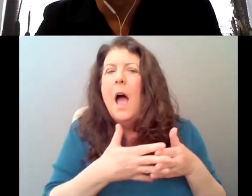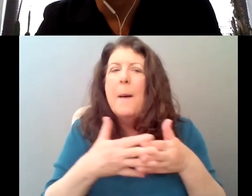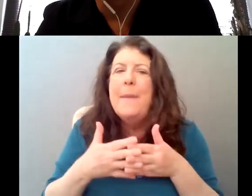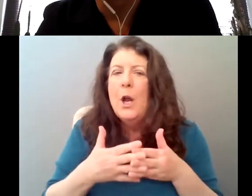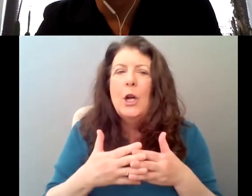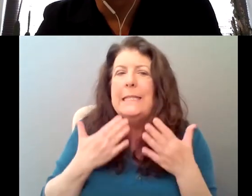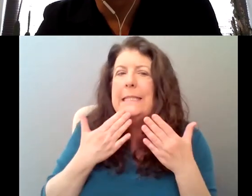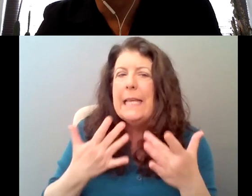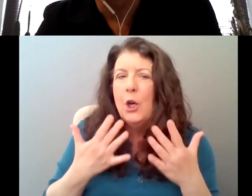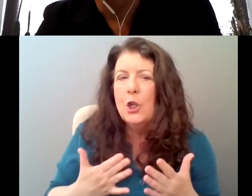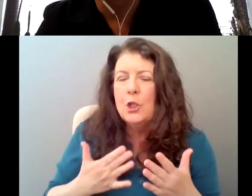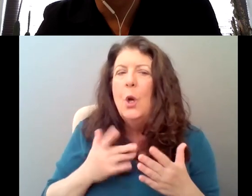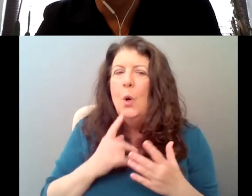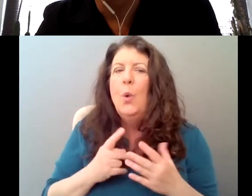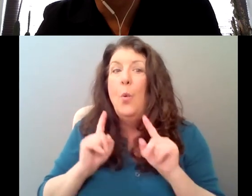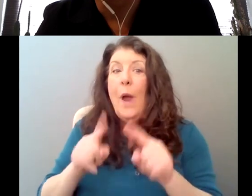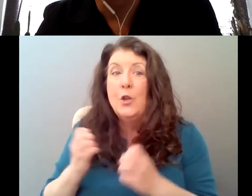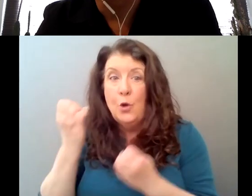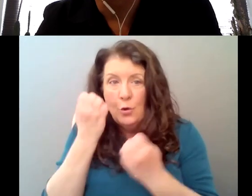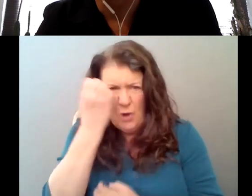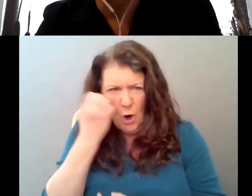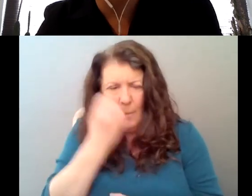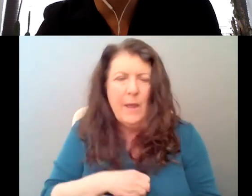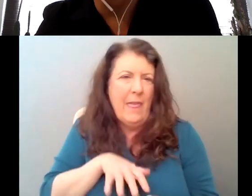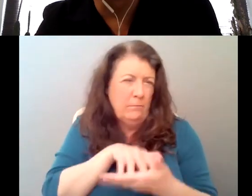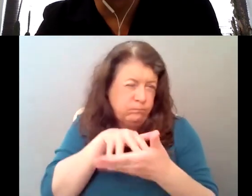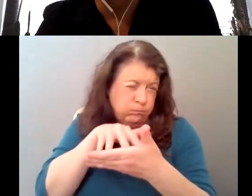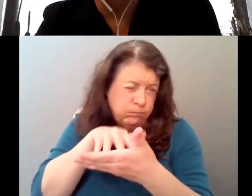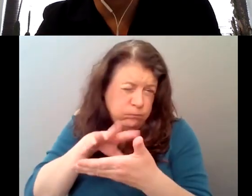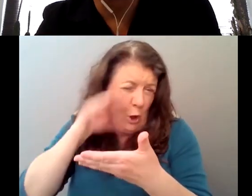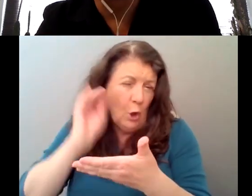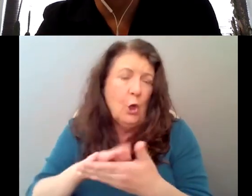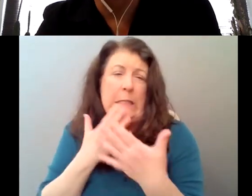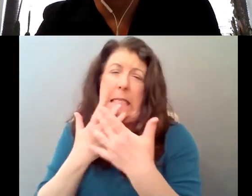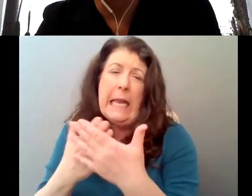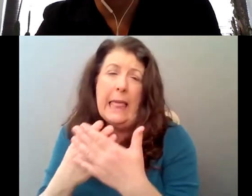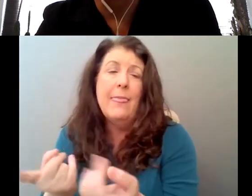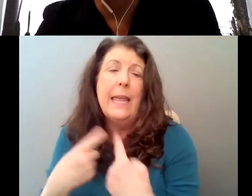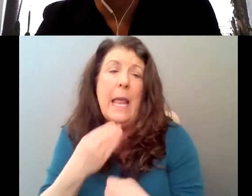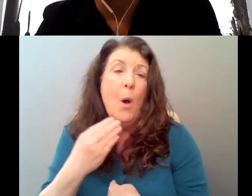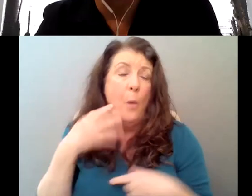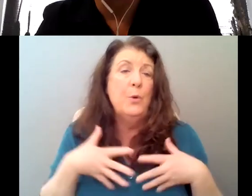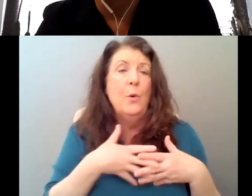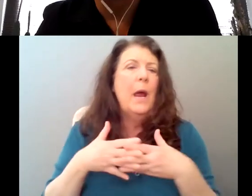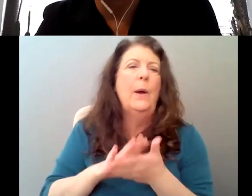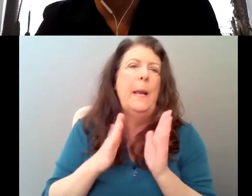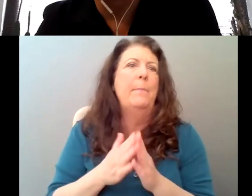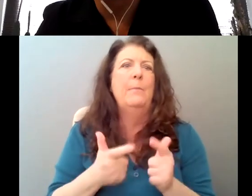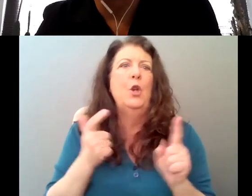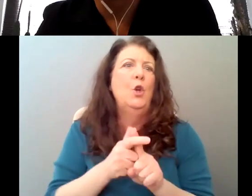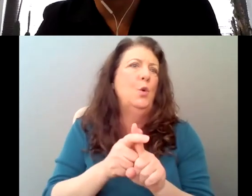Europe and studied opera and then came back and became big celebrities there. Um, and you know, Emily in, in each